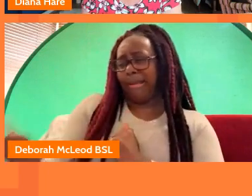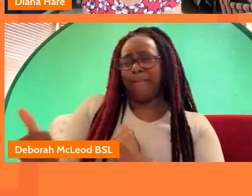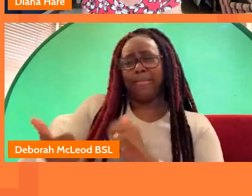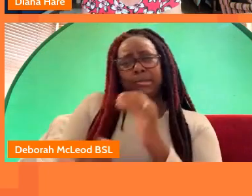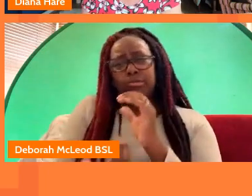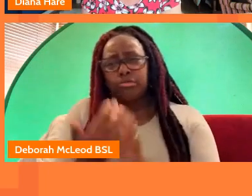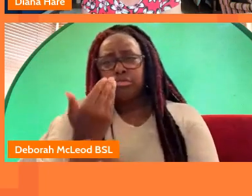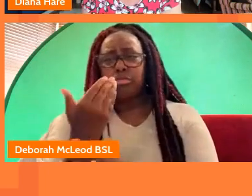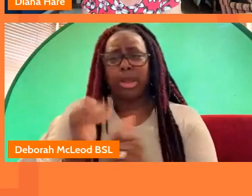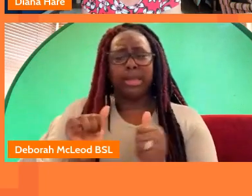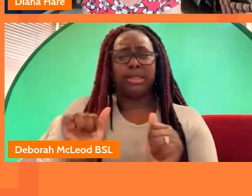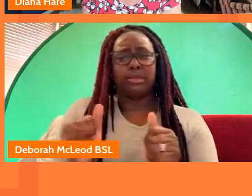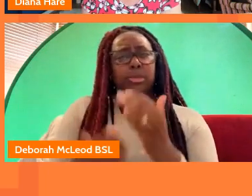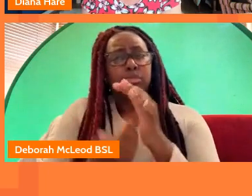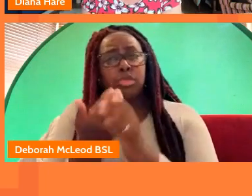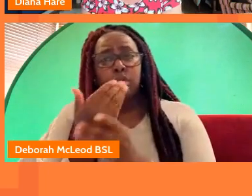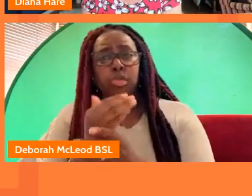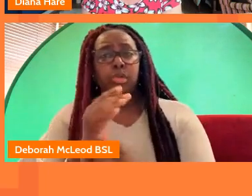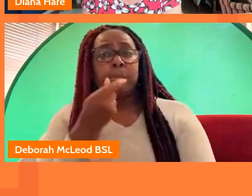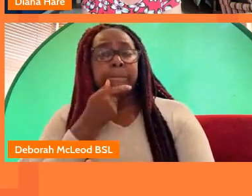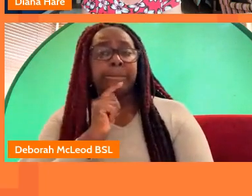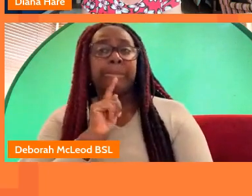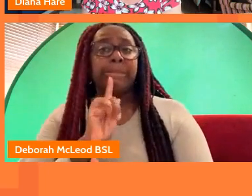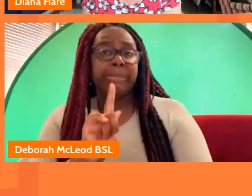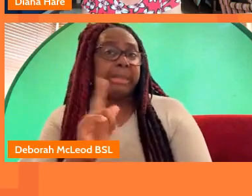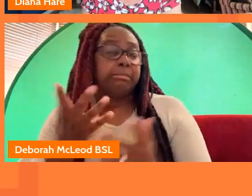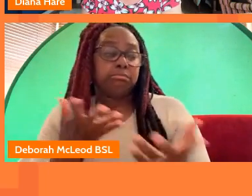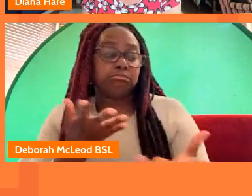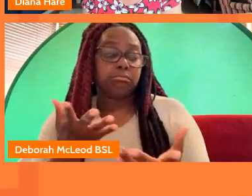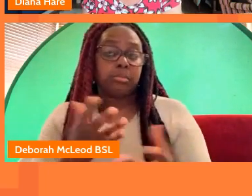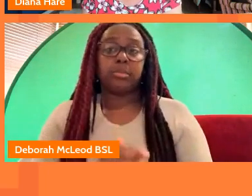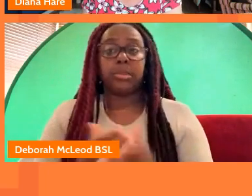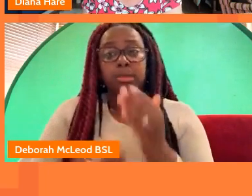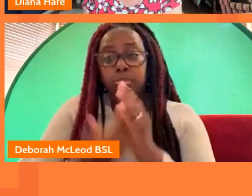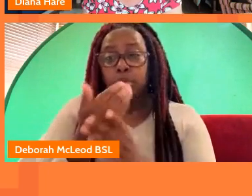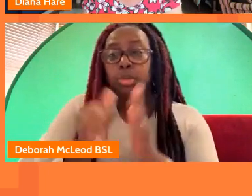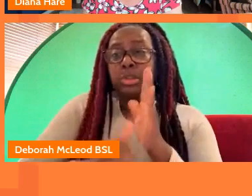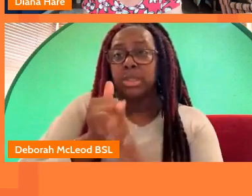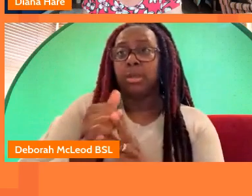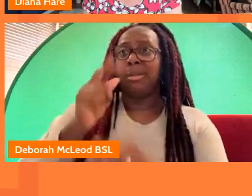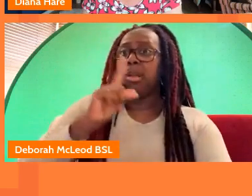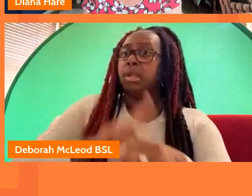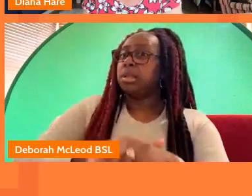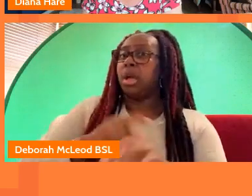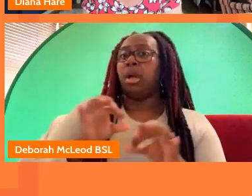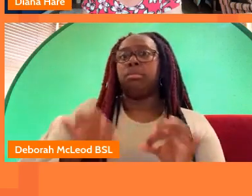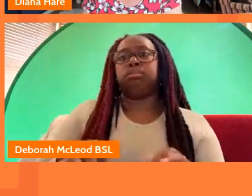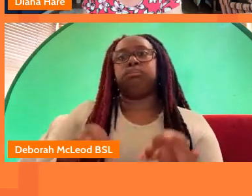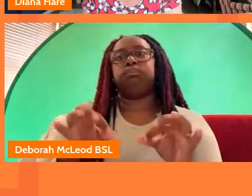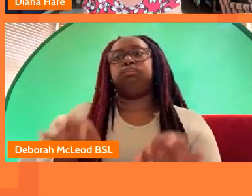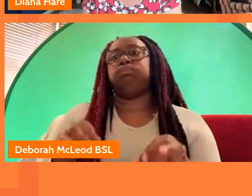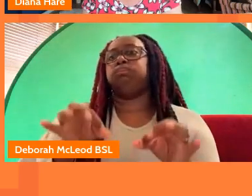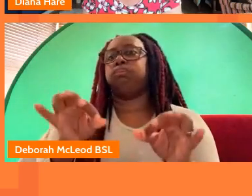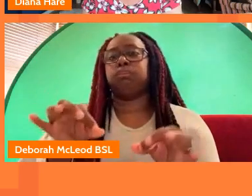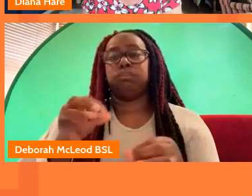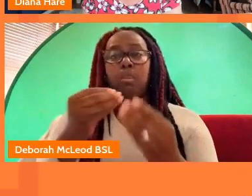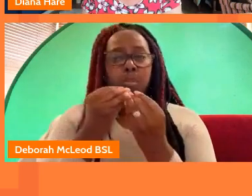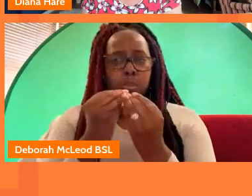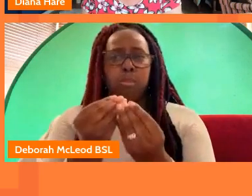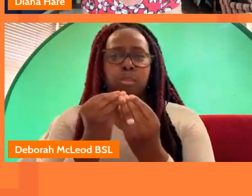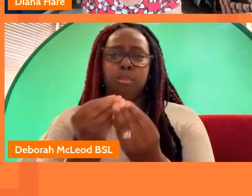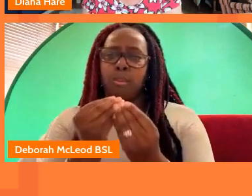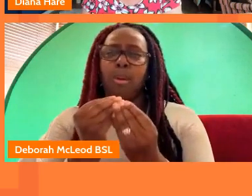working with with very new talent and um it's time consuming but but it's worth the investment because